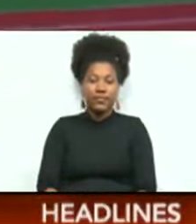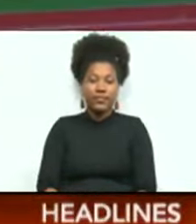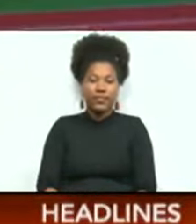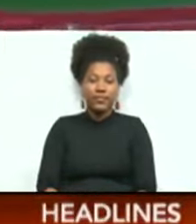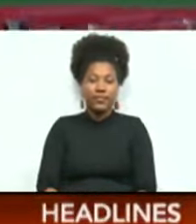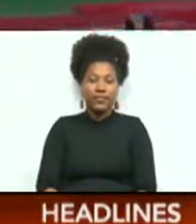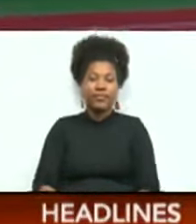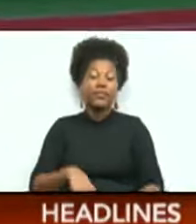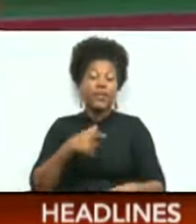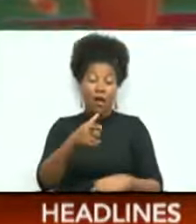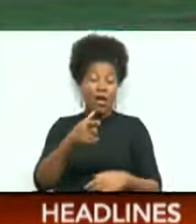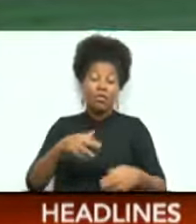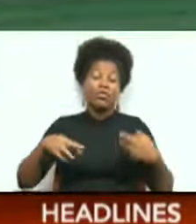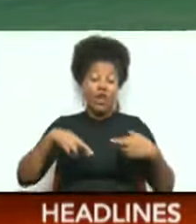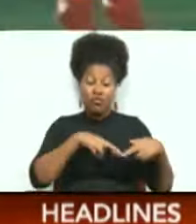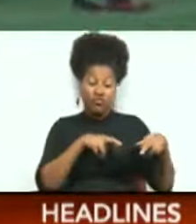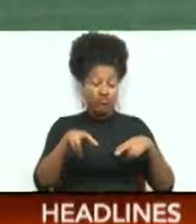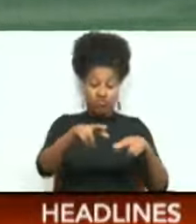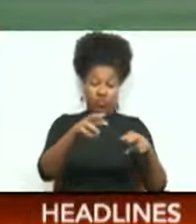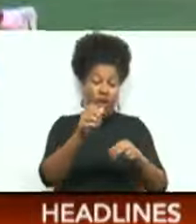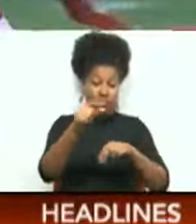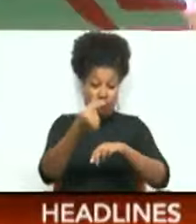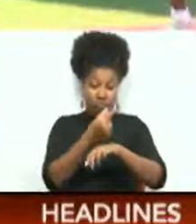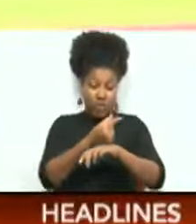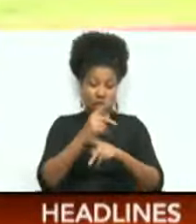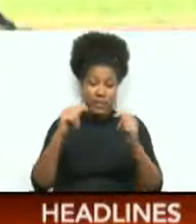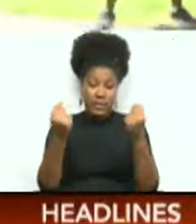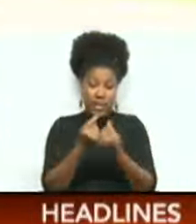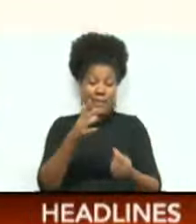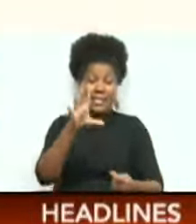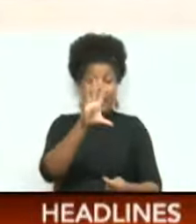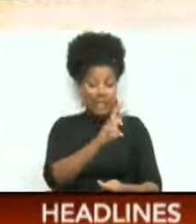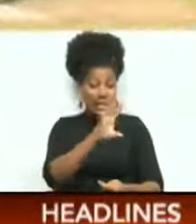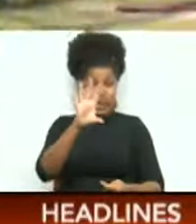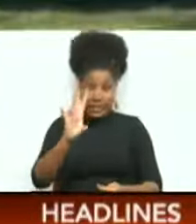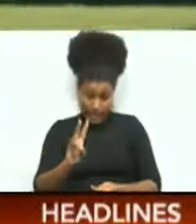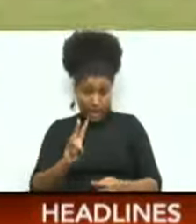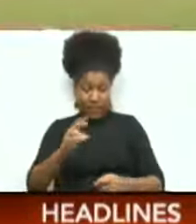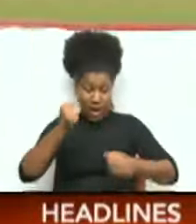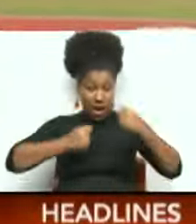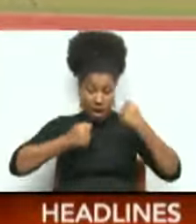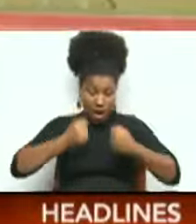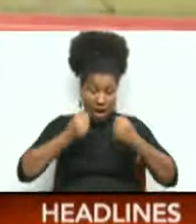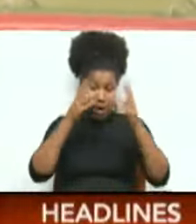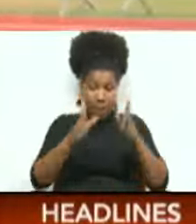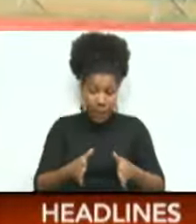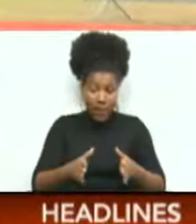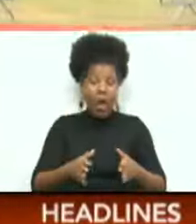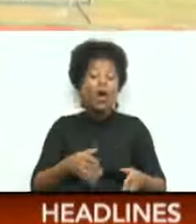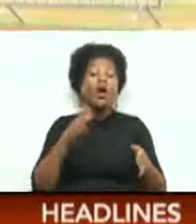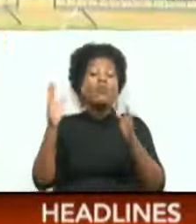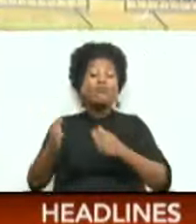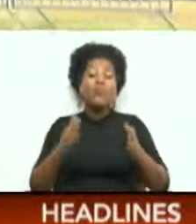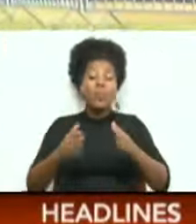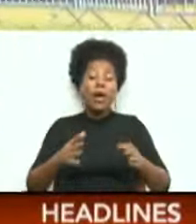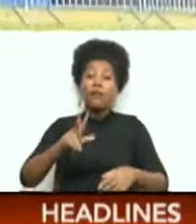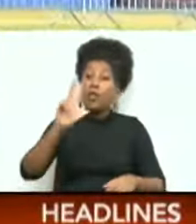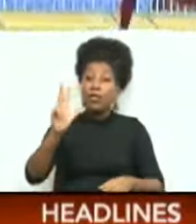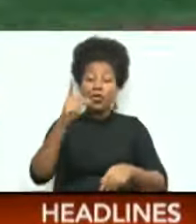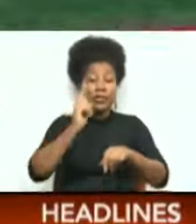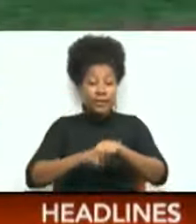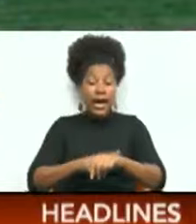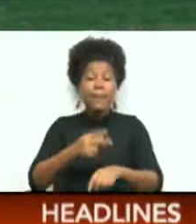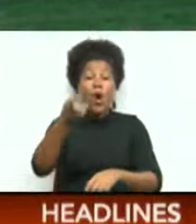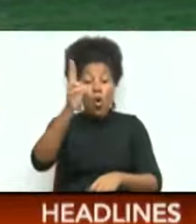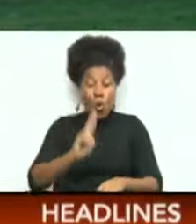On the track, Grenada's team of 67 athletes, its largest ever contingent, prepares for the island's third time hosting the Carifta Games.